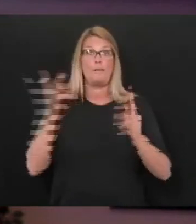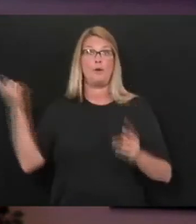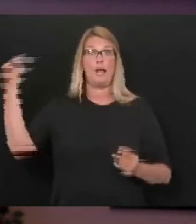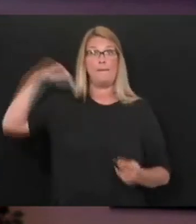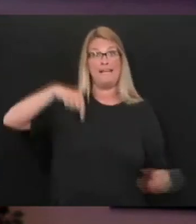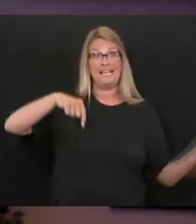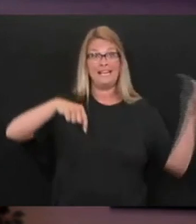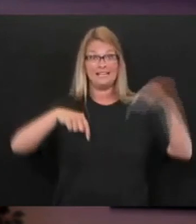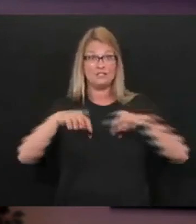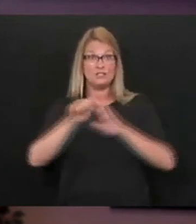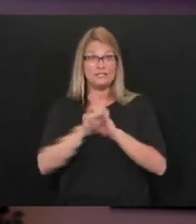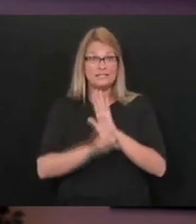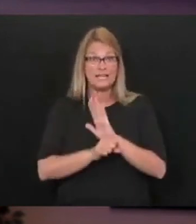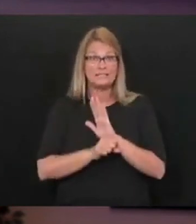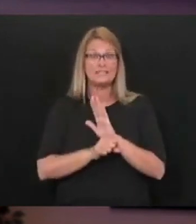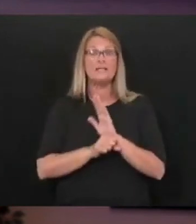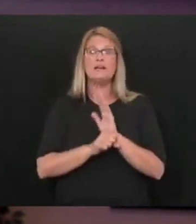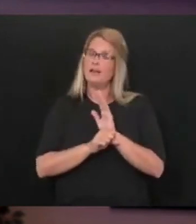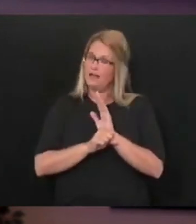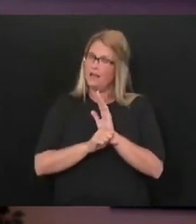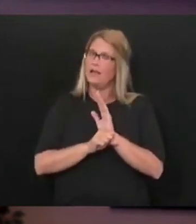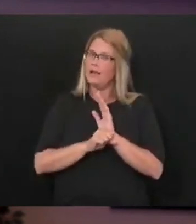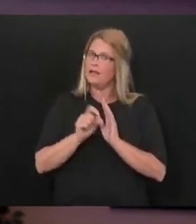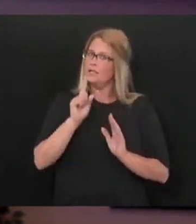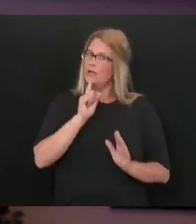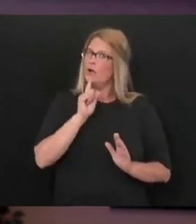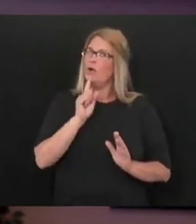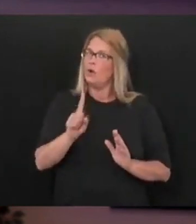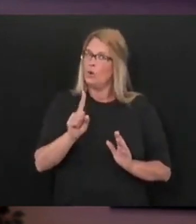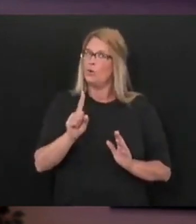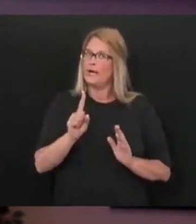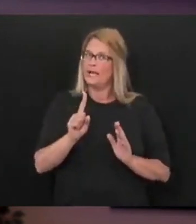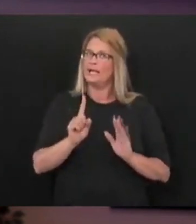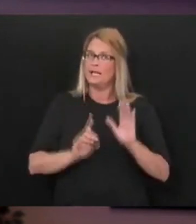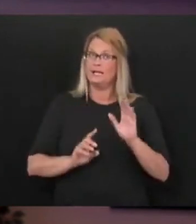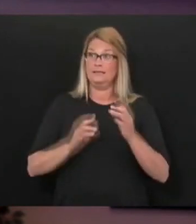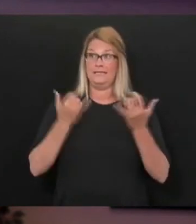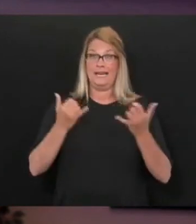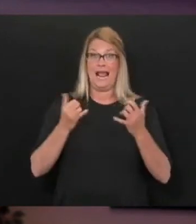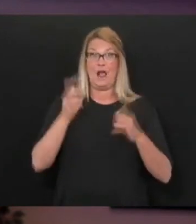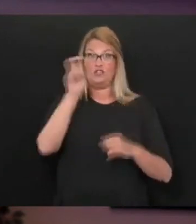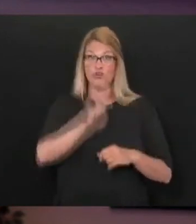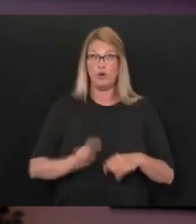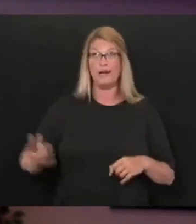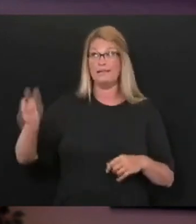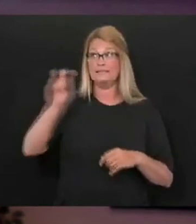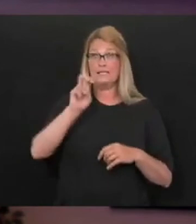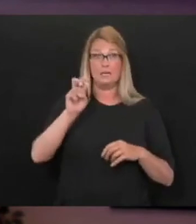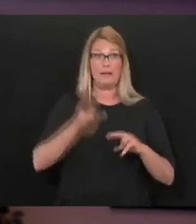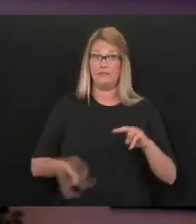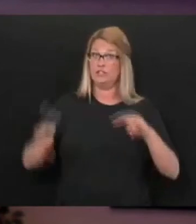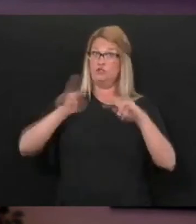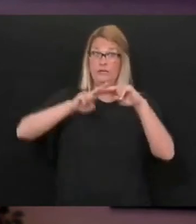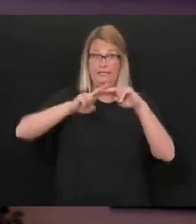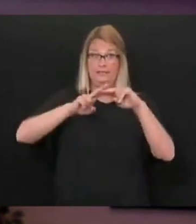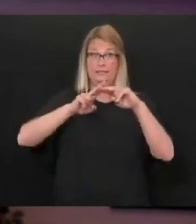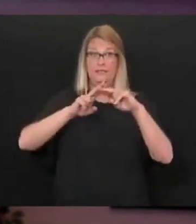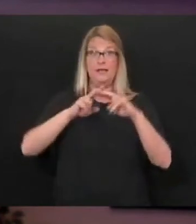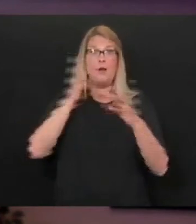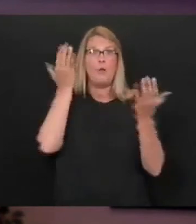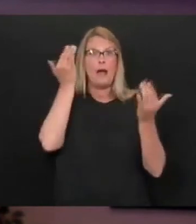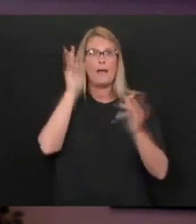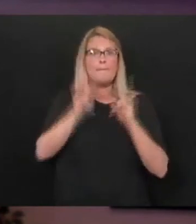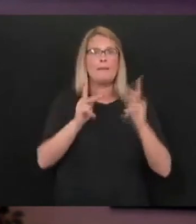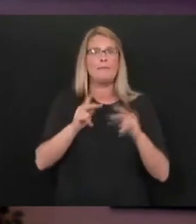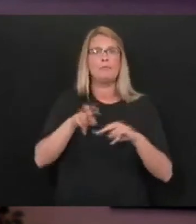So we see a real burst in tourism as people have been sort of stuck in their houses. And that's the same